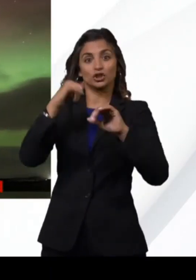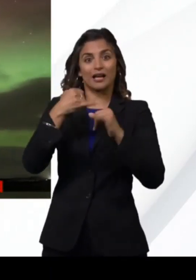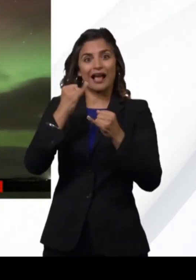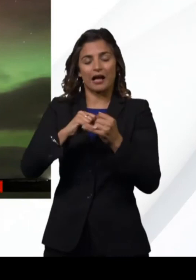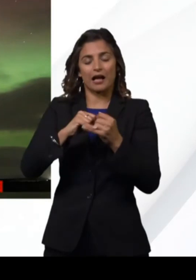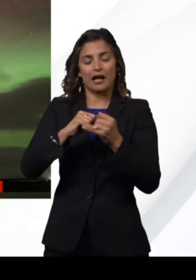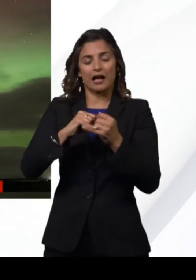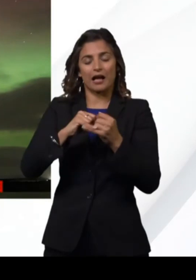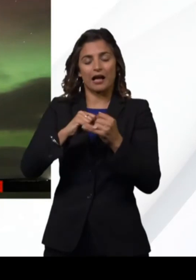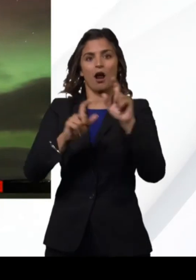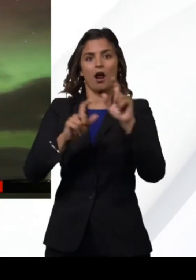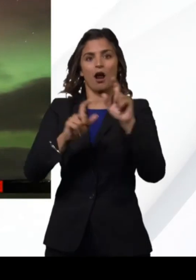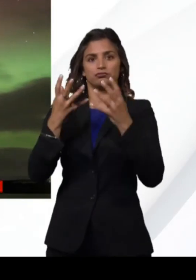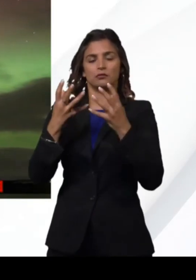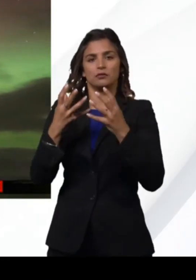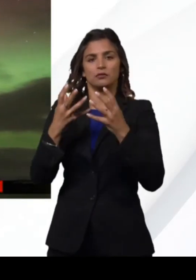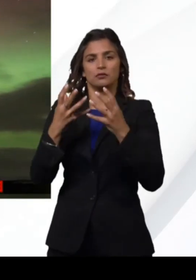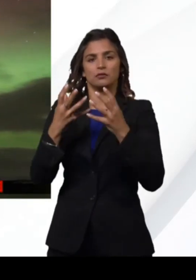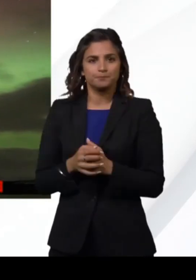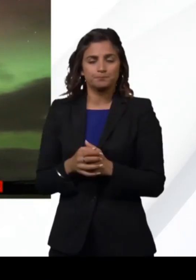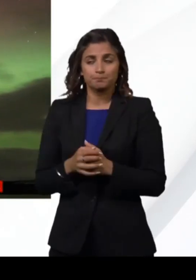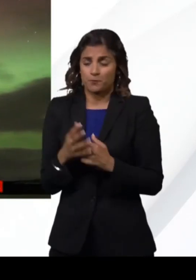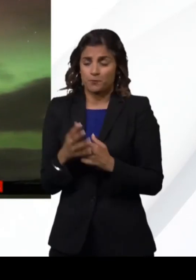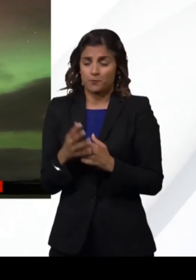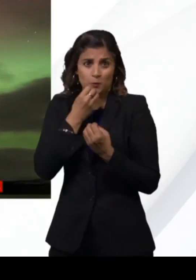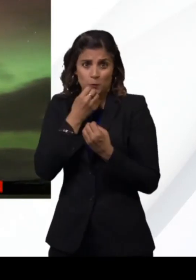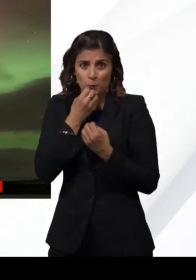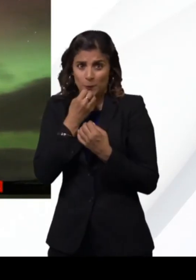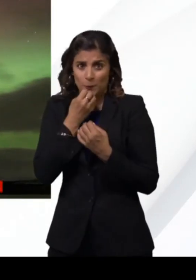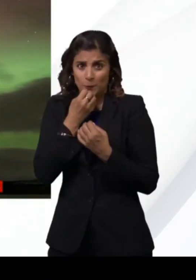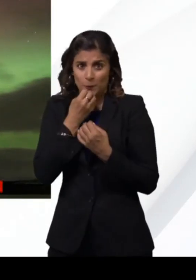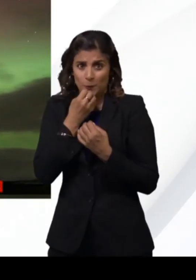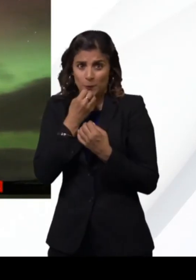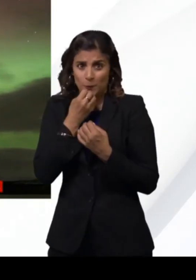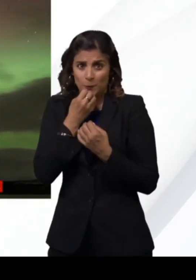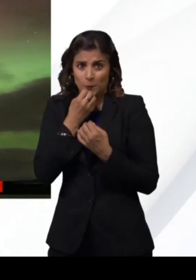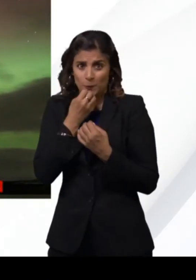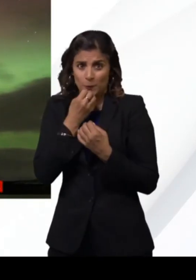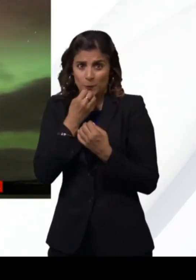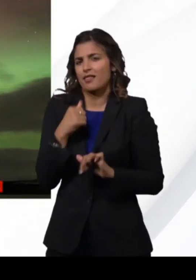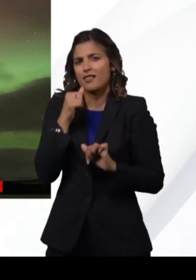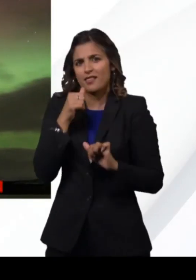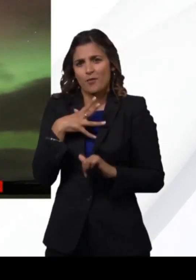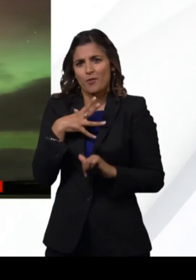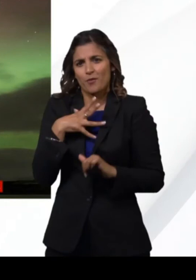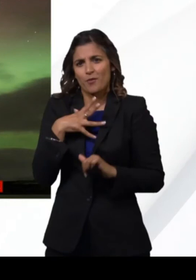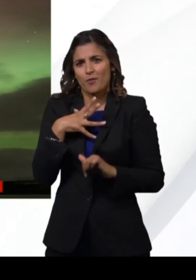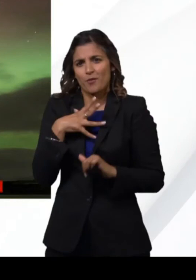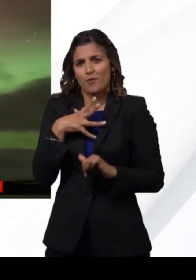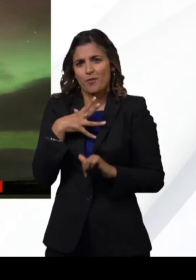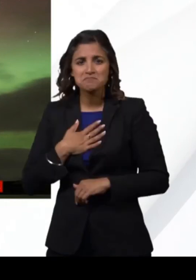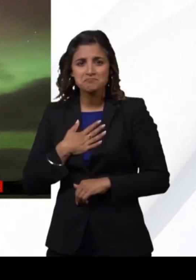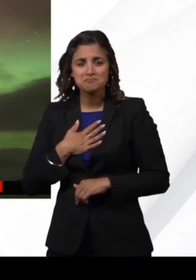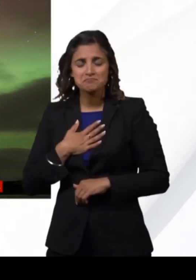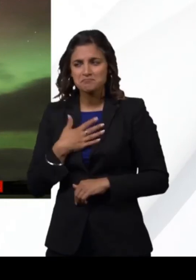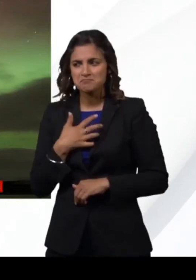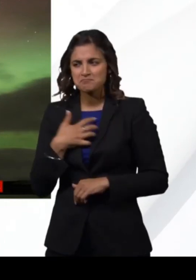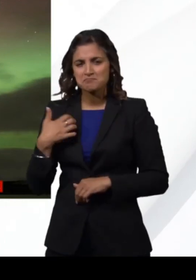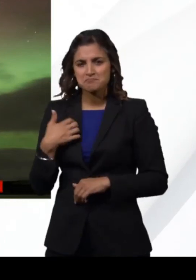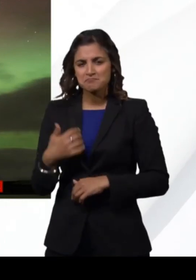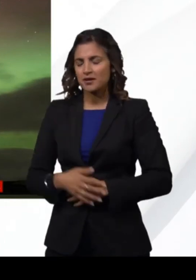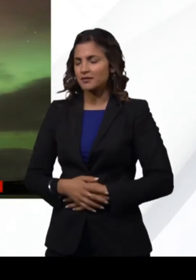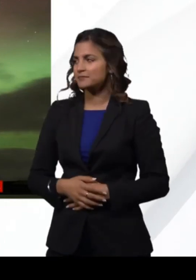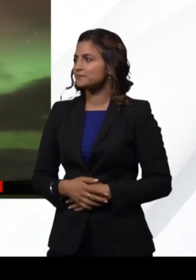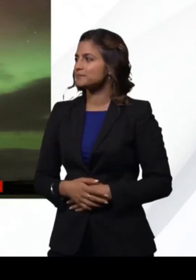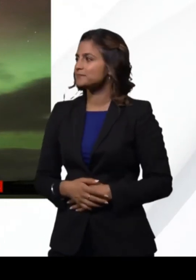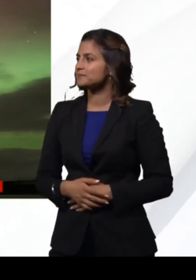around us in the atmosphere. truly, truly stunning sight, though. I would love to see them for myself. And I'm very envious of those who saw